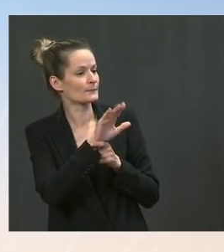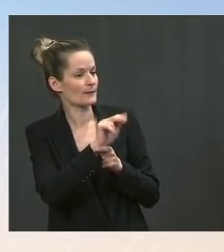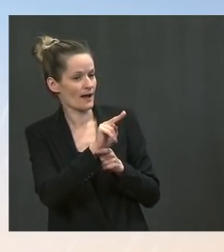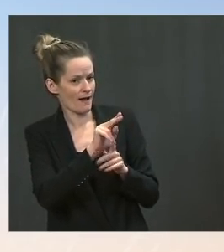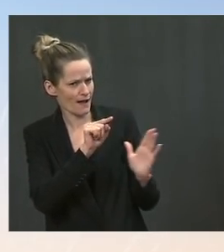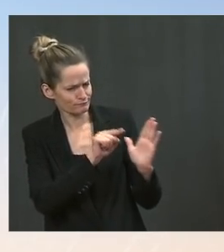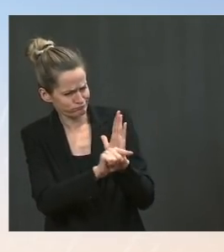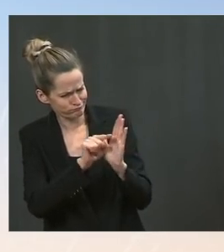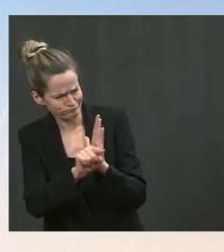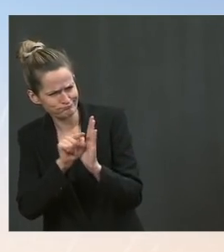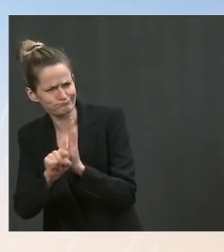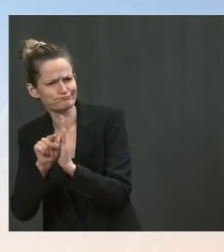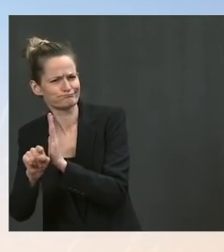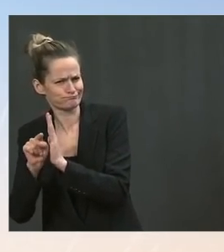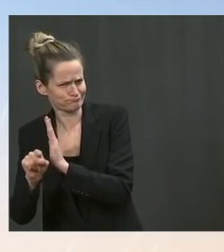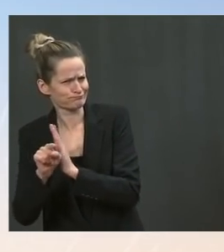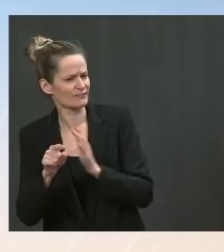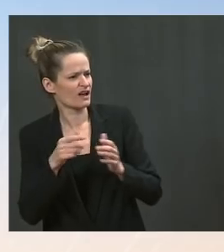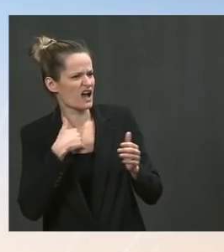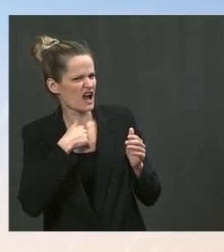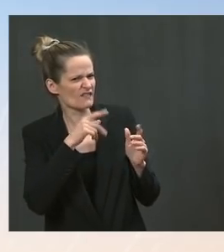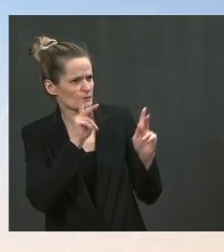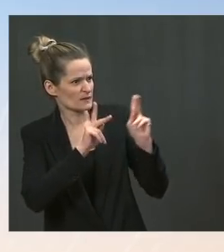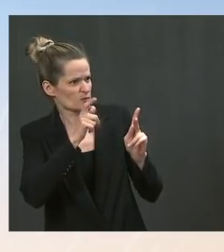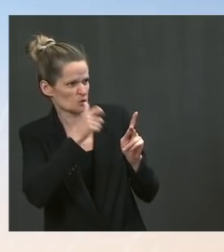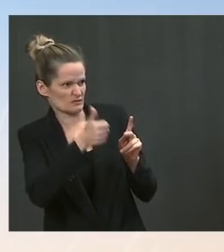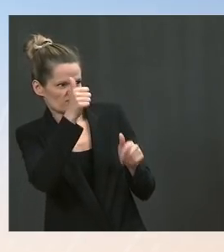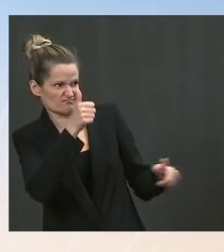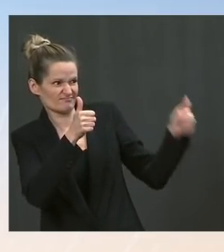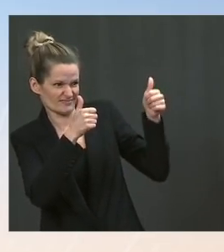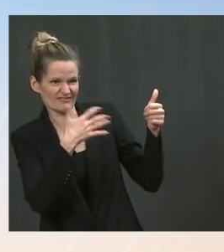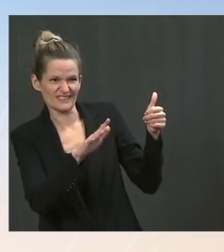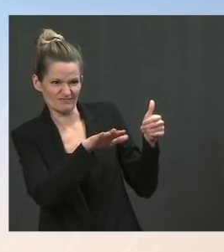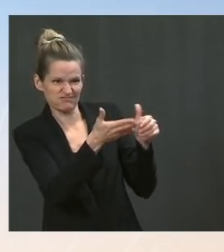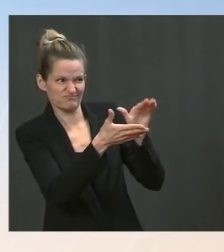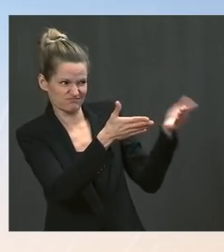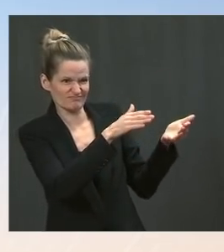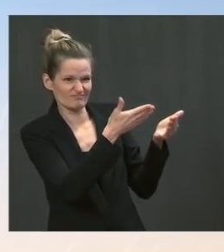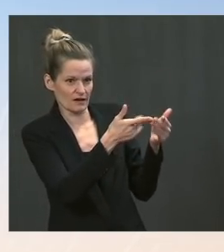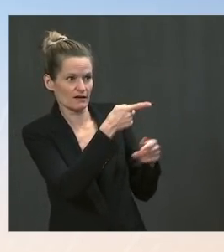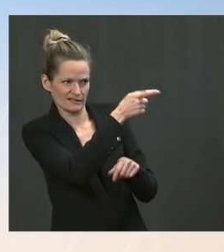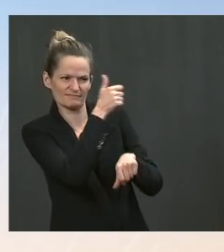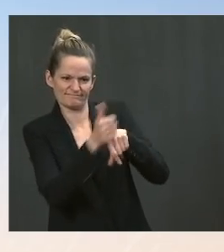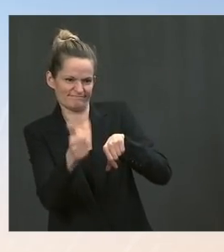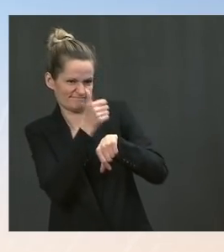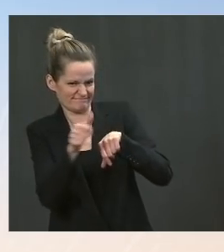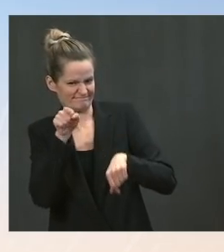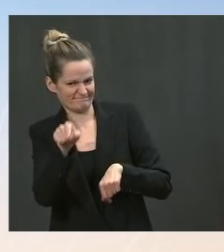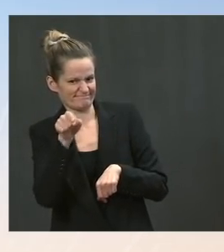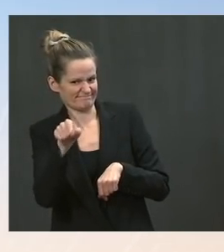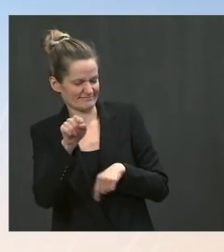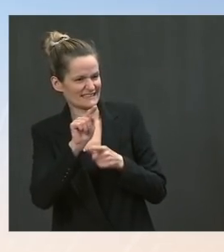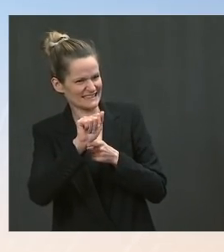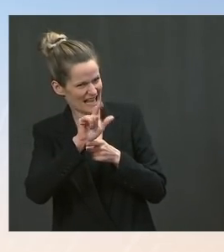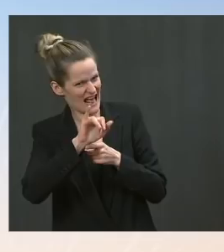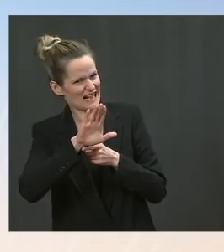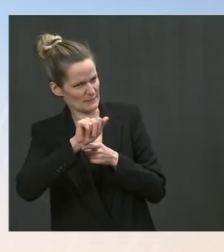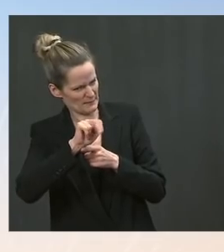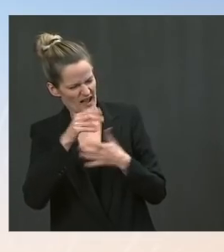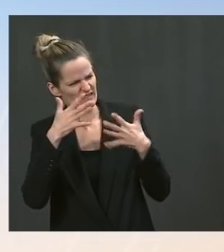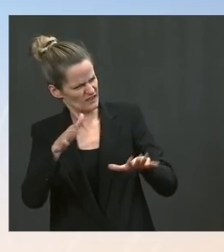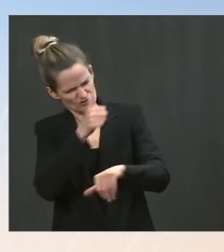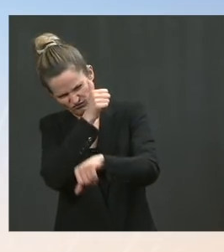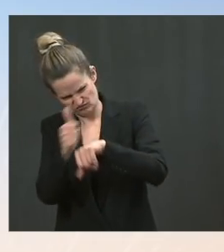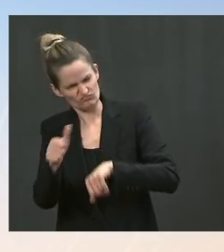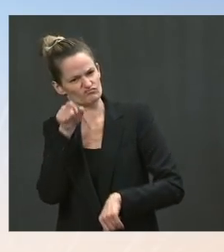reports they're responsible. Additionally, there are credible reports, as you've touched on, of atrocities and retaliation against civilians in